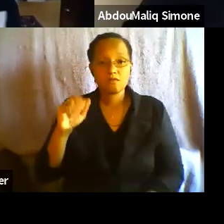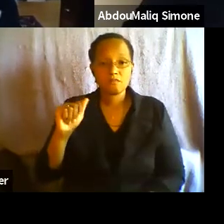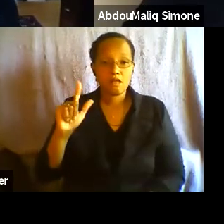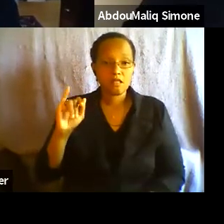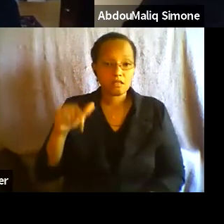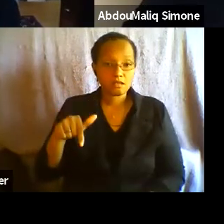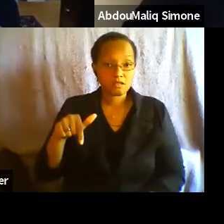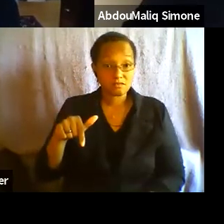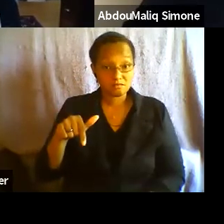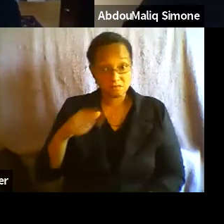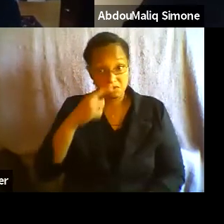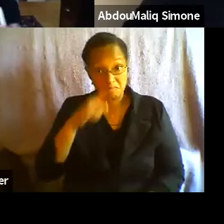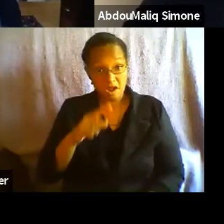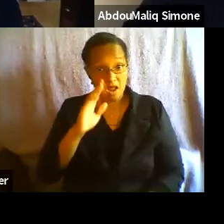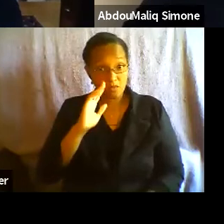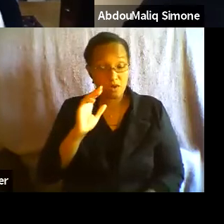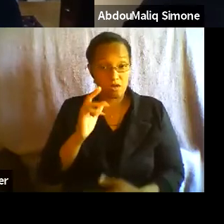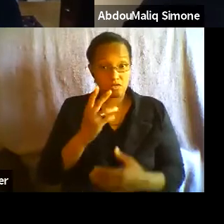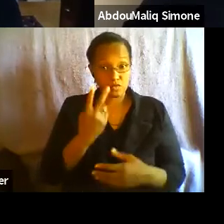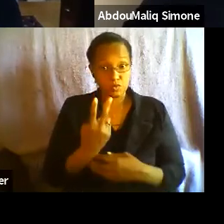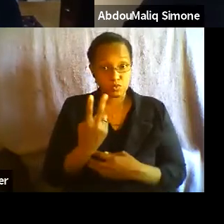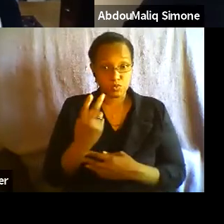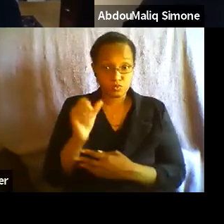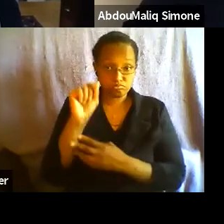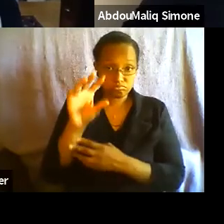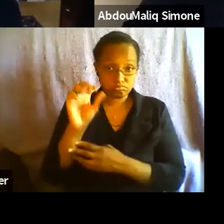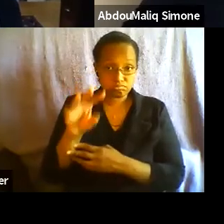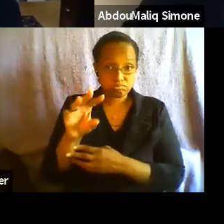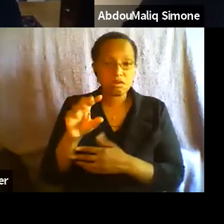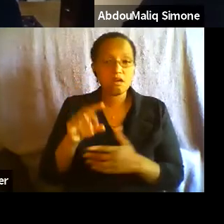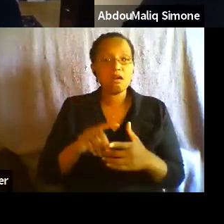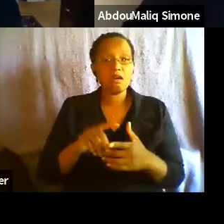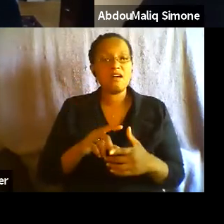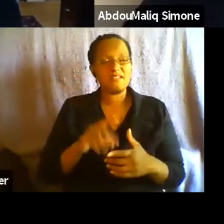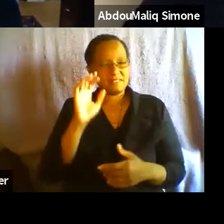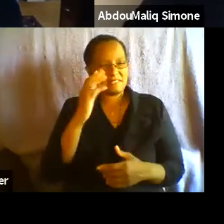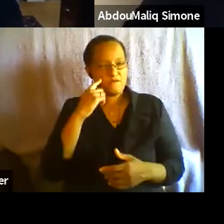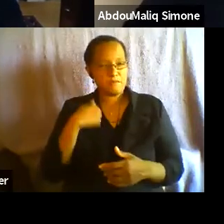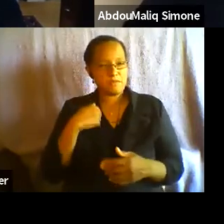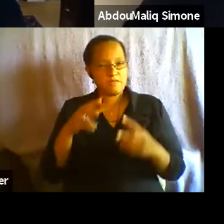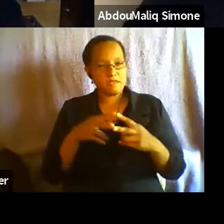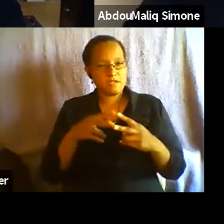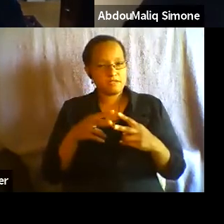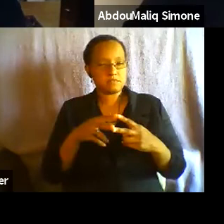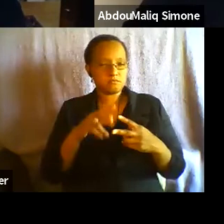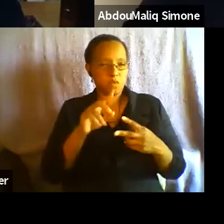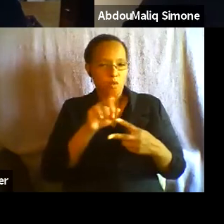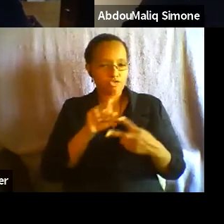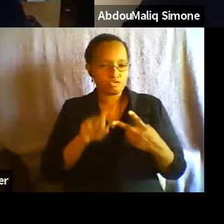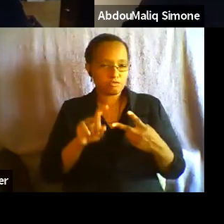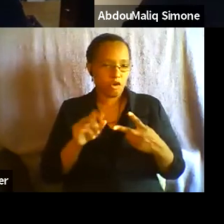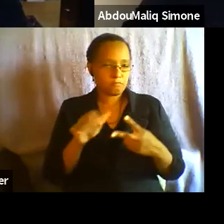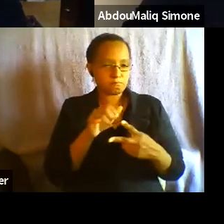okay, I'll just give them to you together. And they seem to me somewhat related. And then you can see